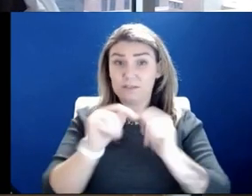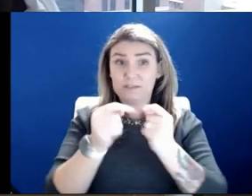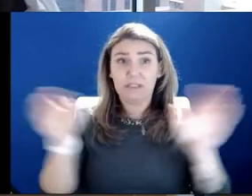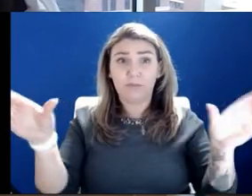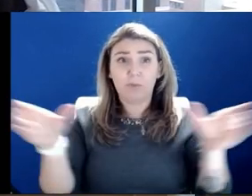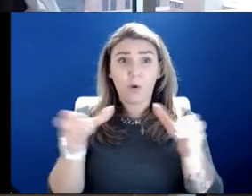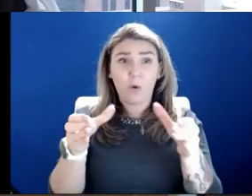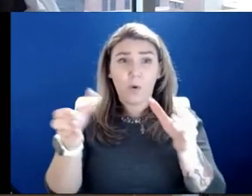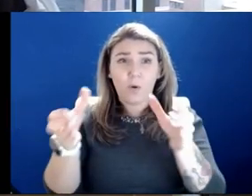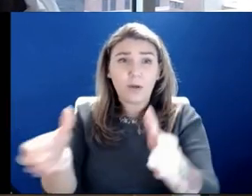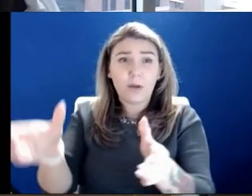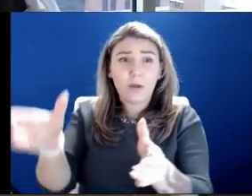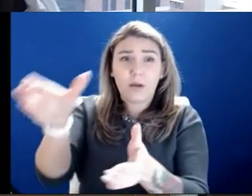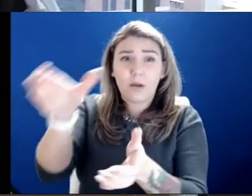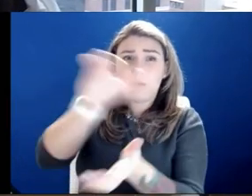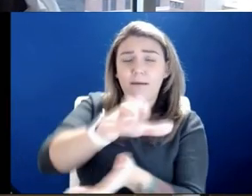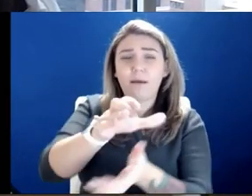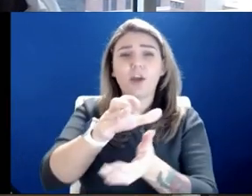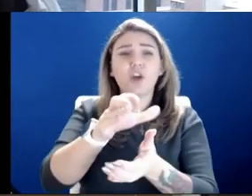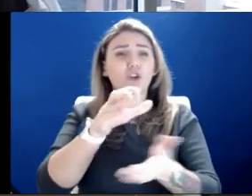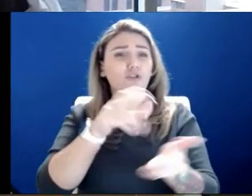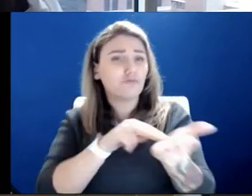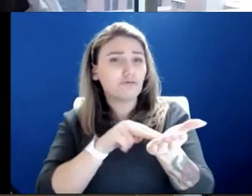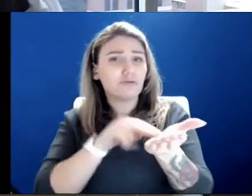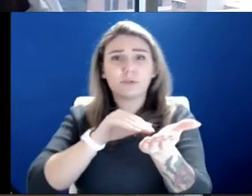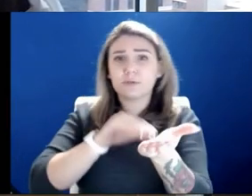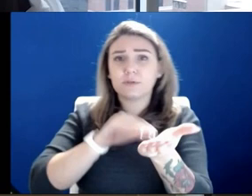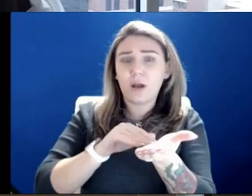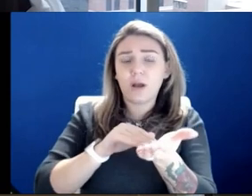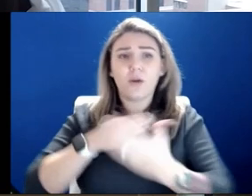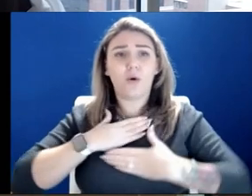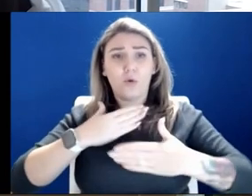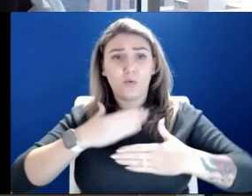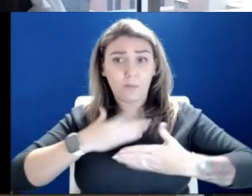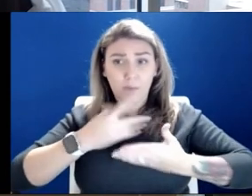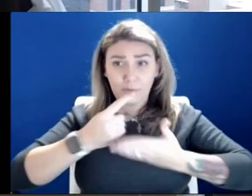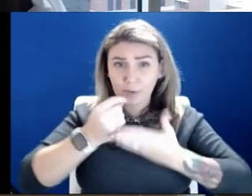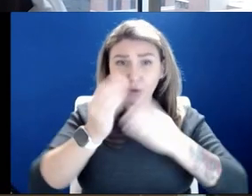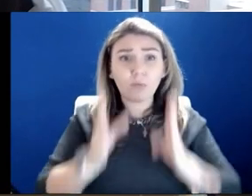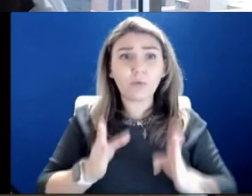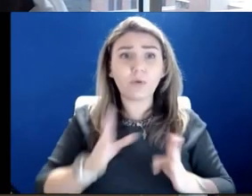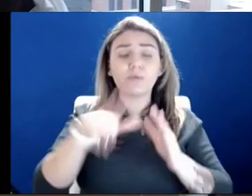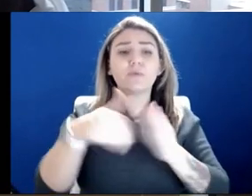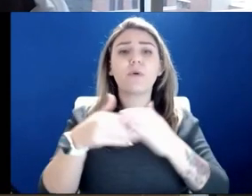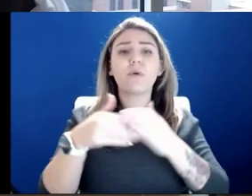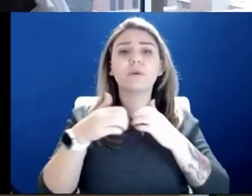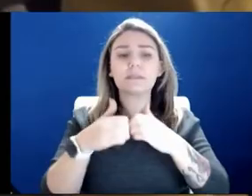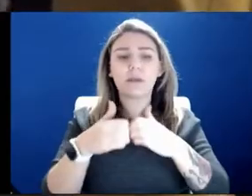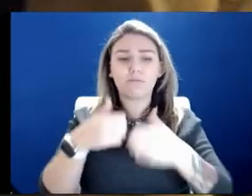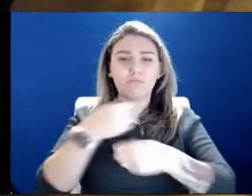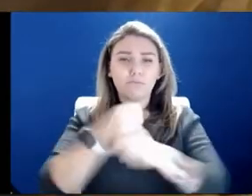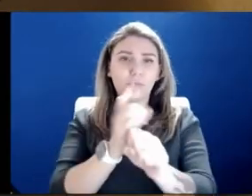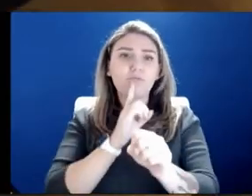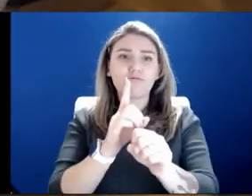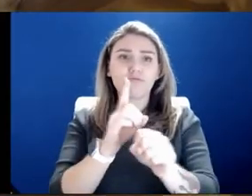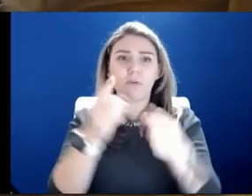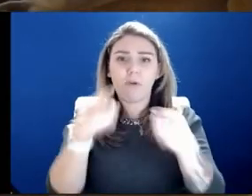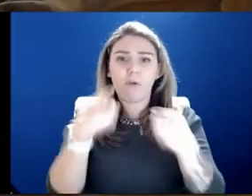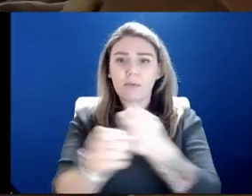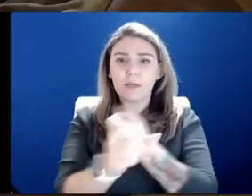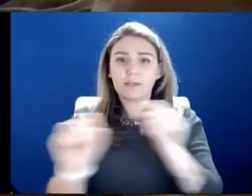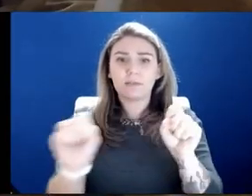and respiratory therapists working together to make sure this happens safely. We also came upon